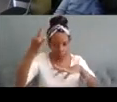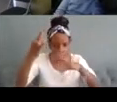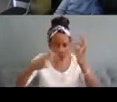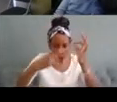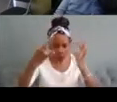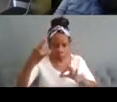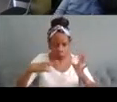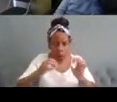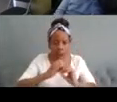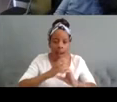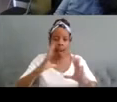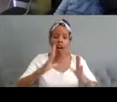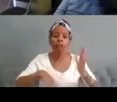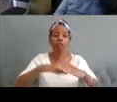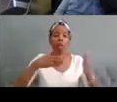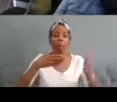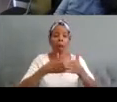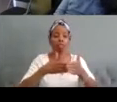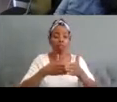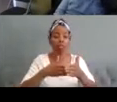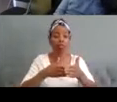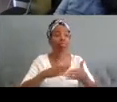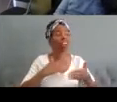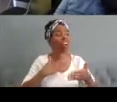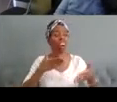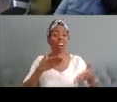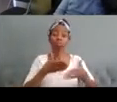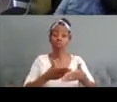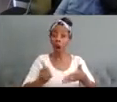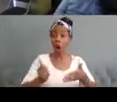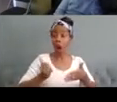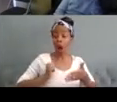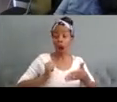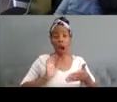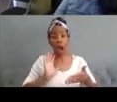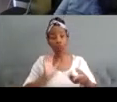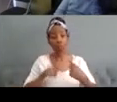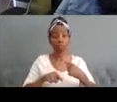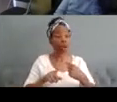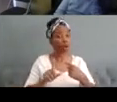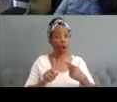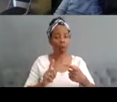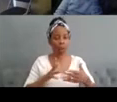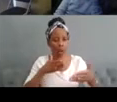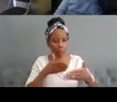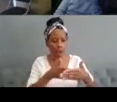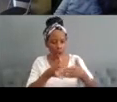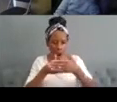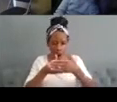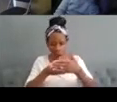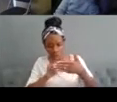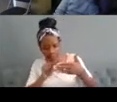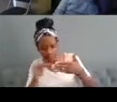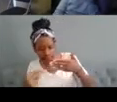bespoke responsive and relational methods i've found often building trust and establishing preferred